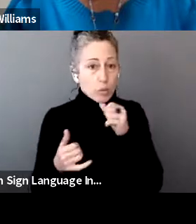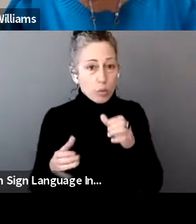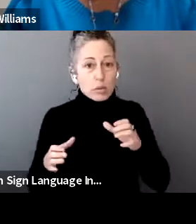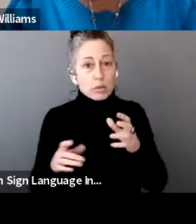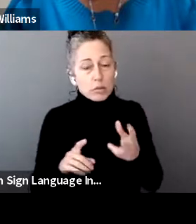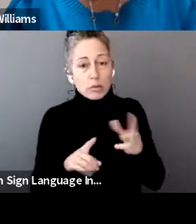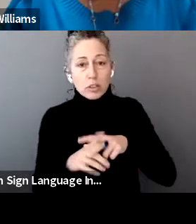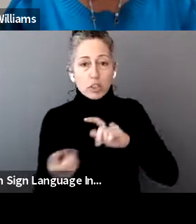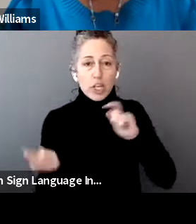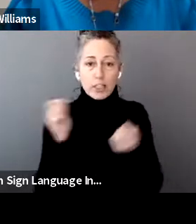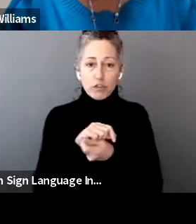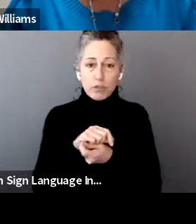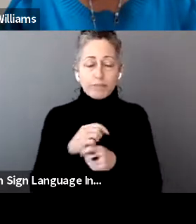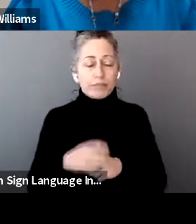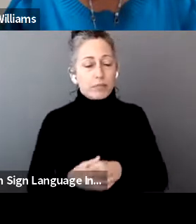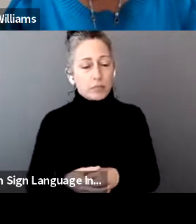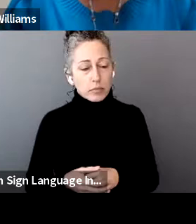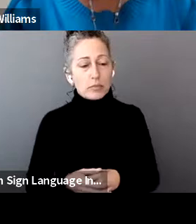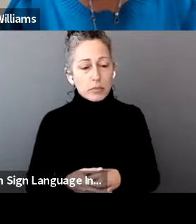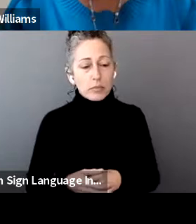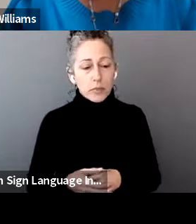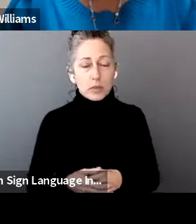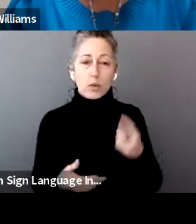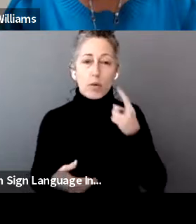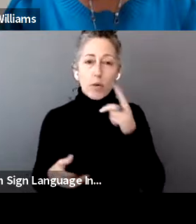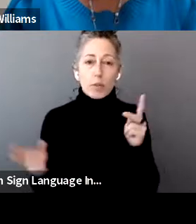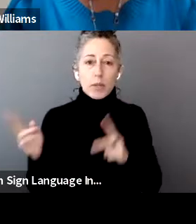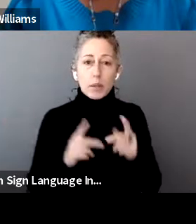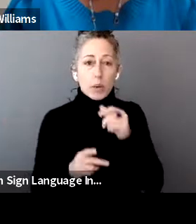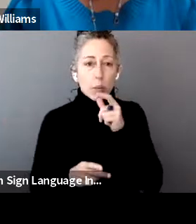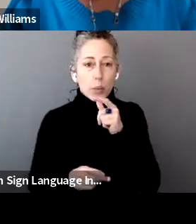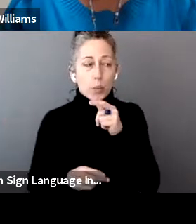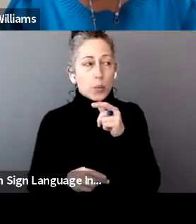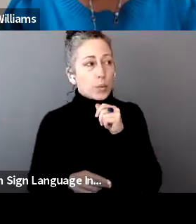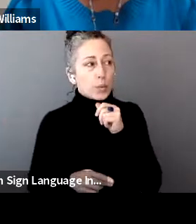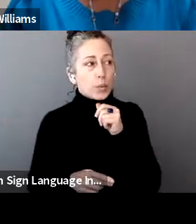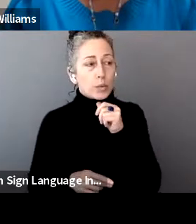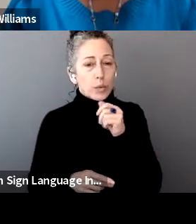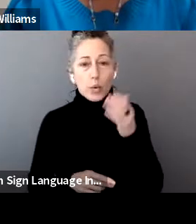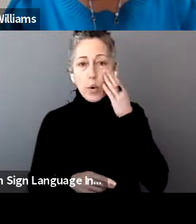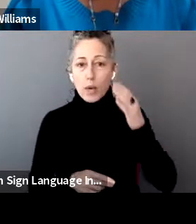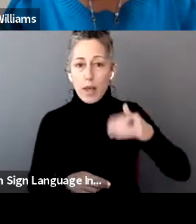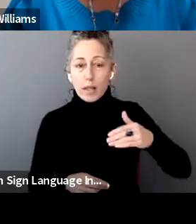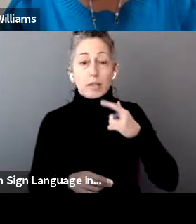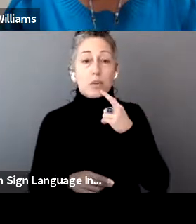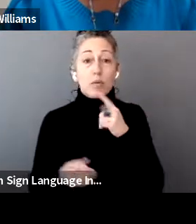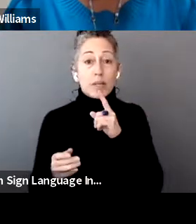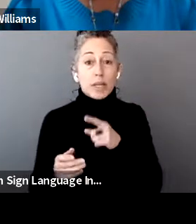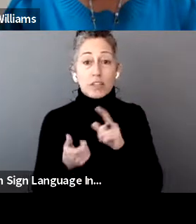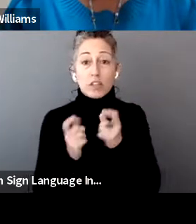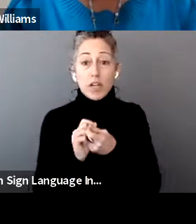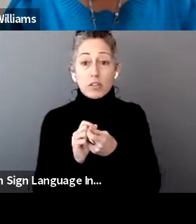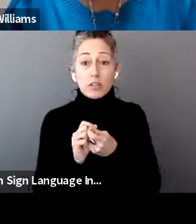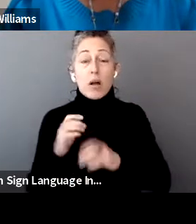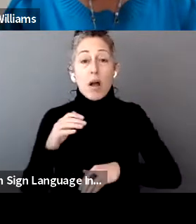finish that. Again, for those who aren't aware, that's for the change that up to $10,200 will not